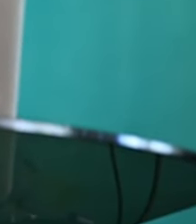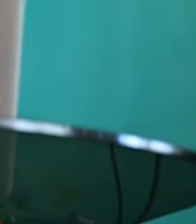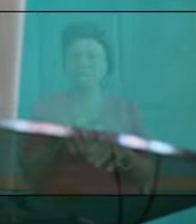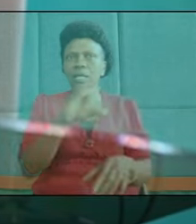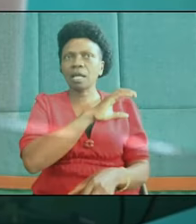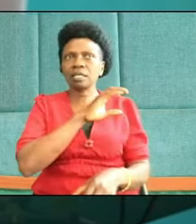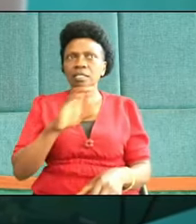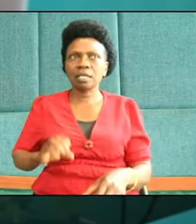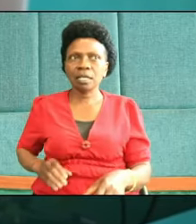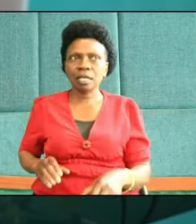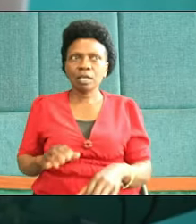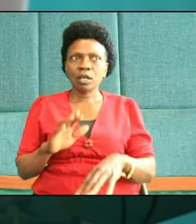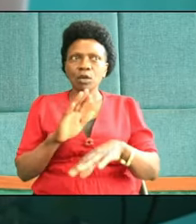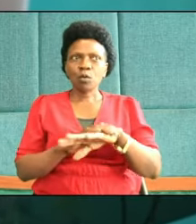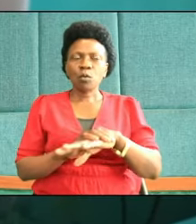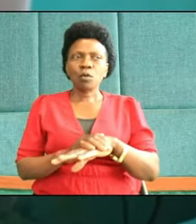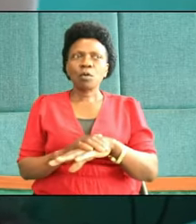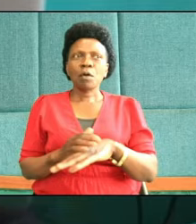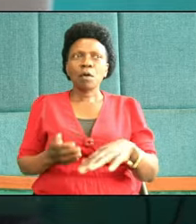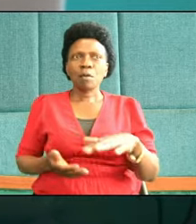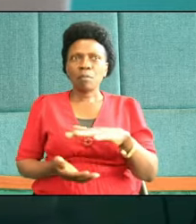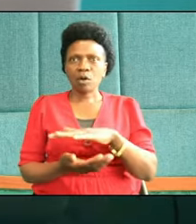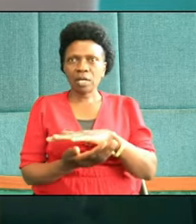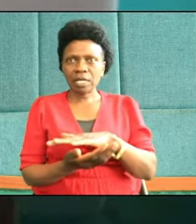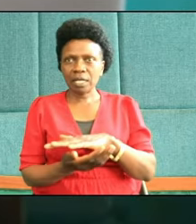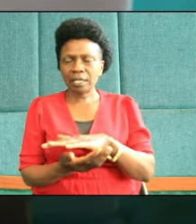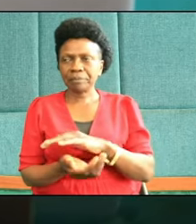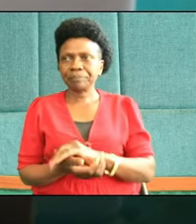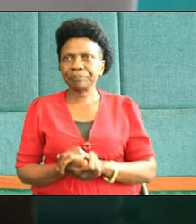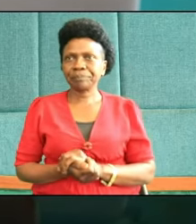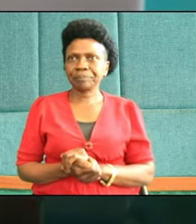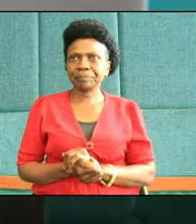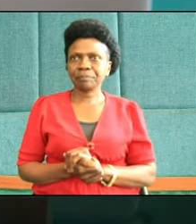Good morning, Church of the Living God.